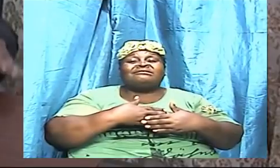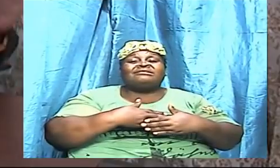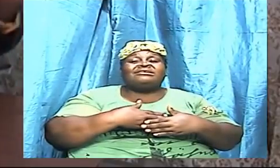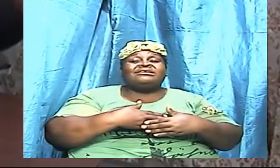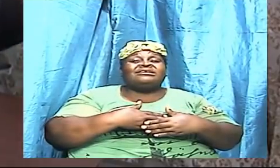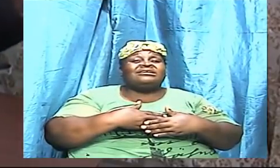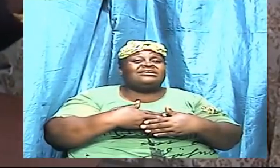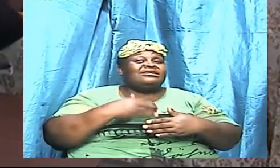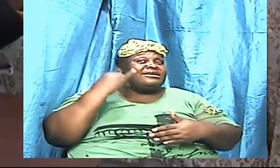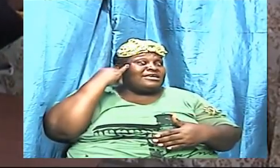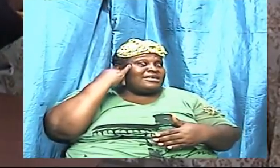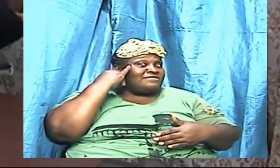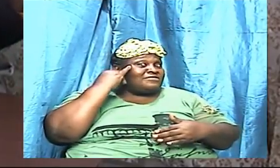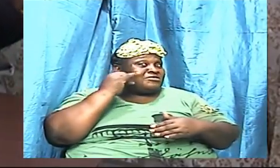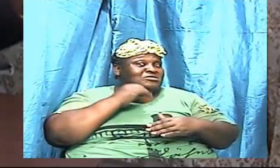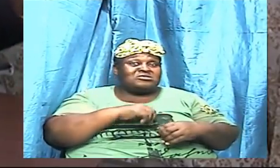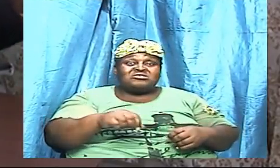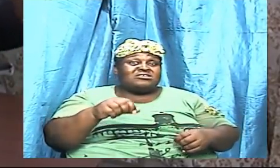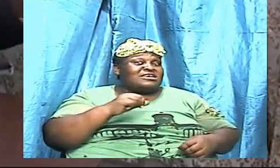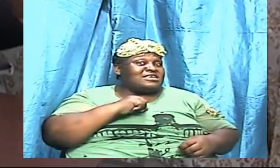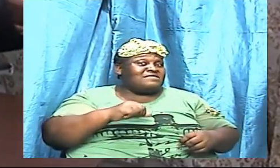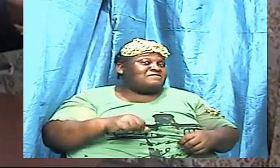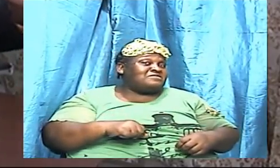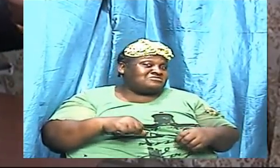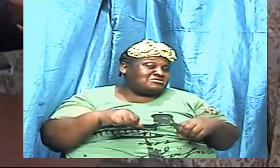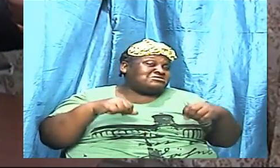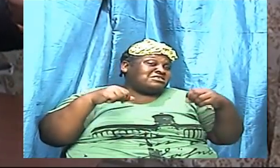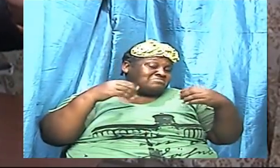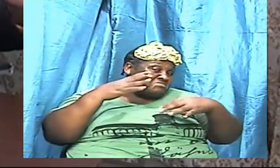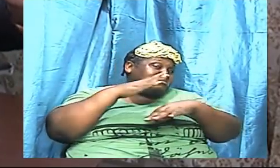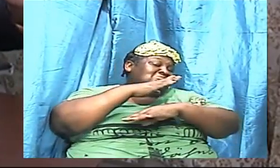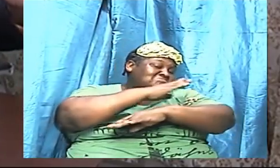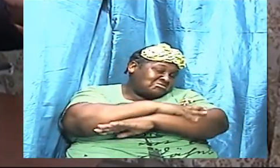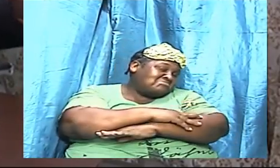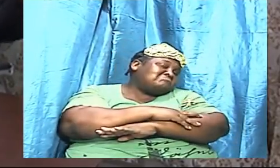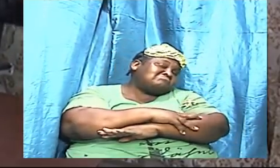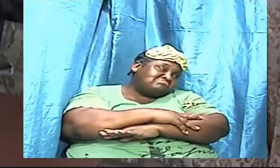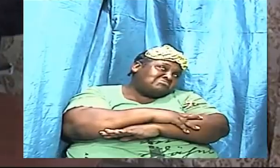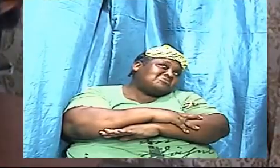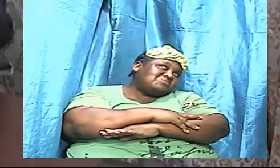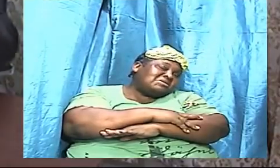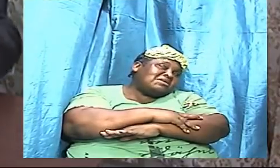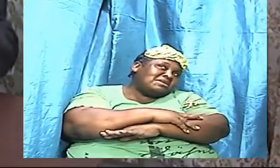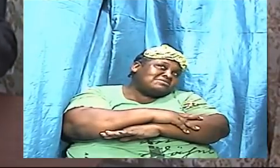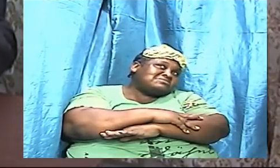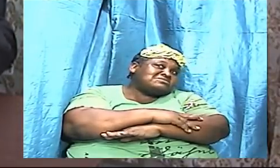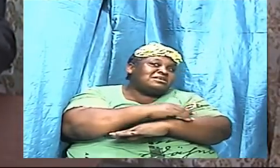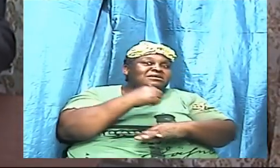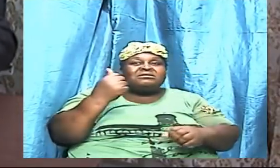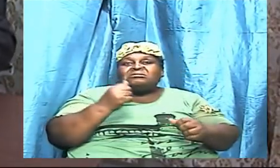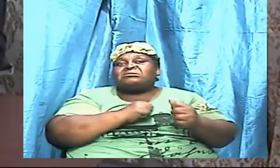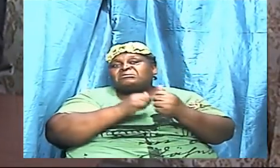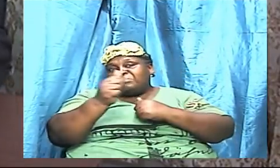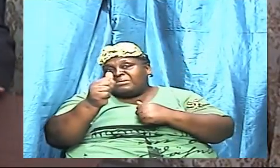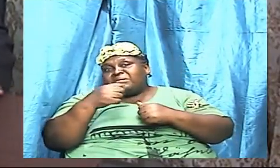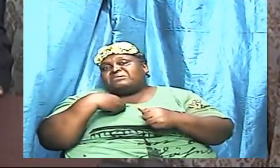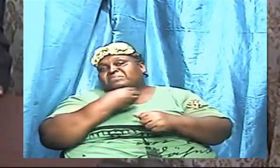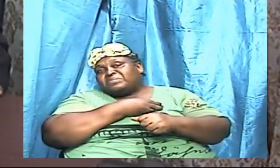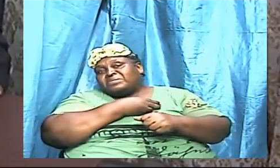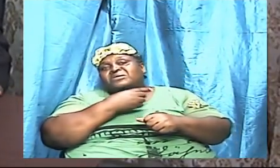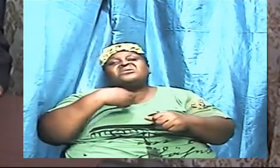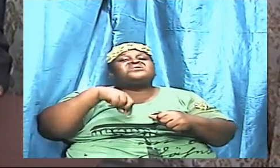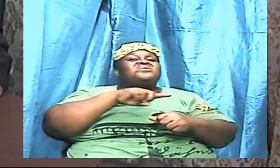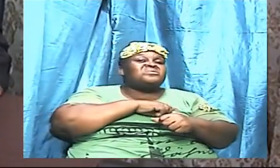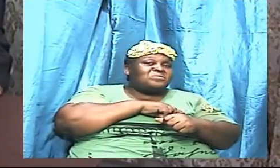dare ease up and say it is easy street now others will run past us we are